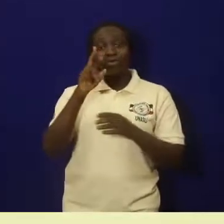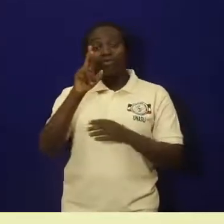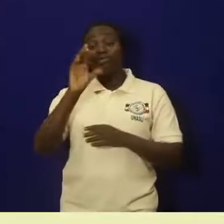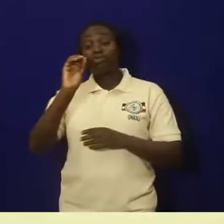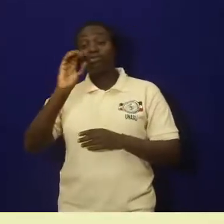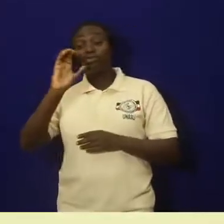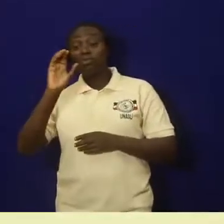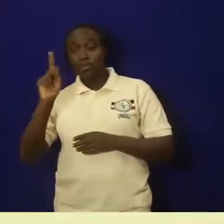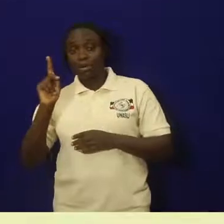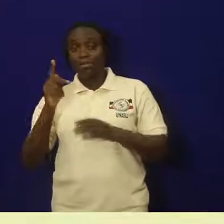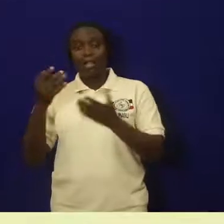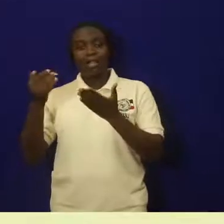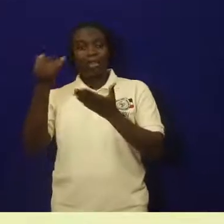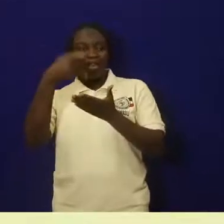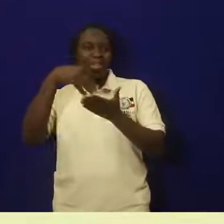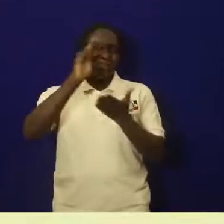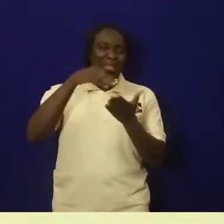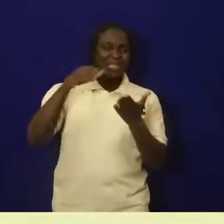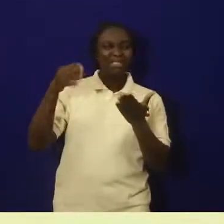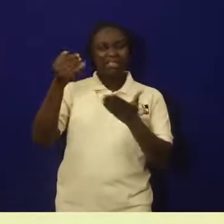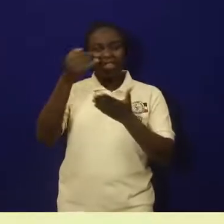be preserved.